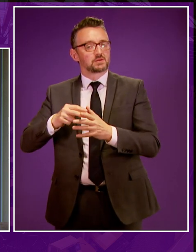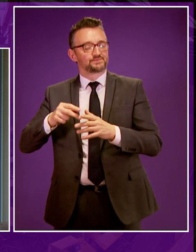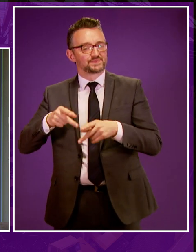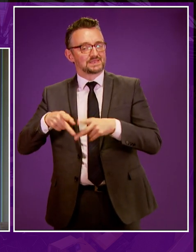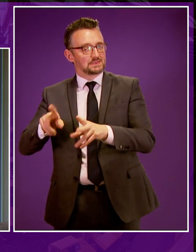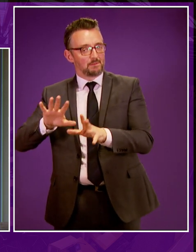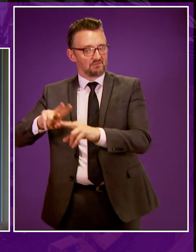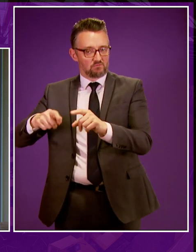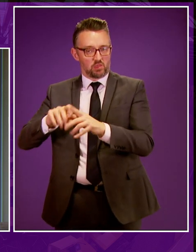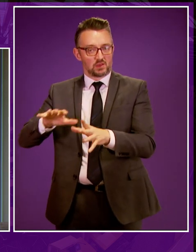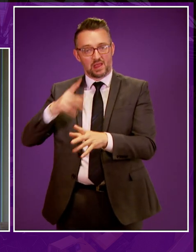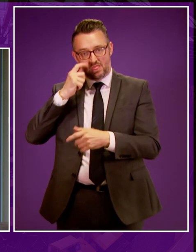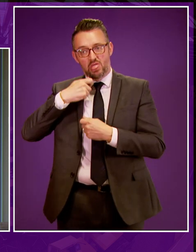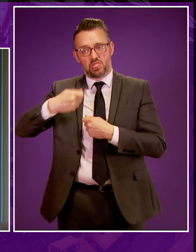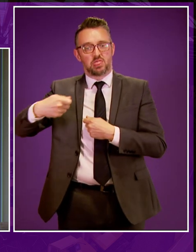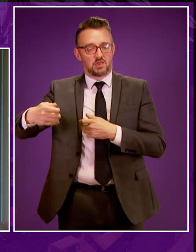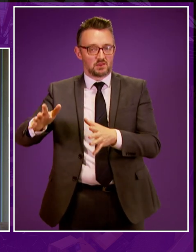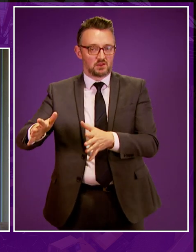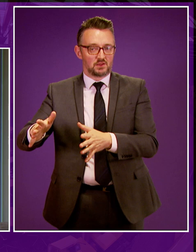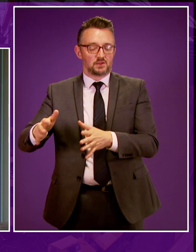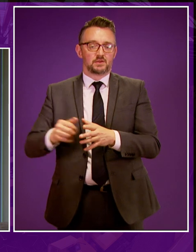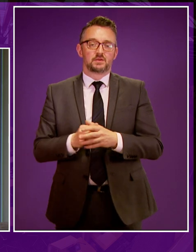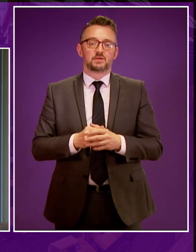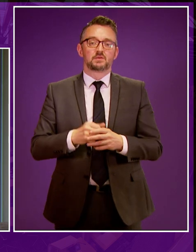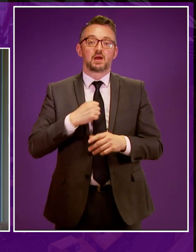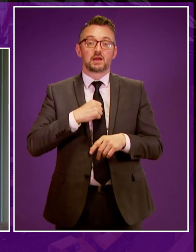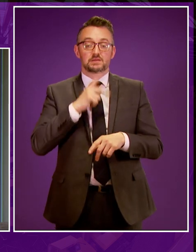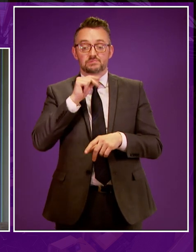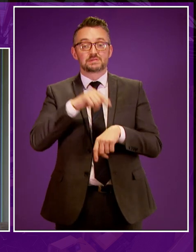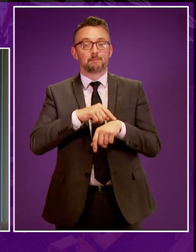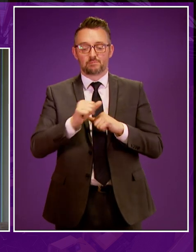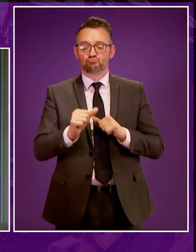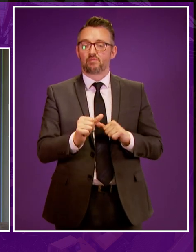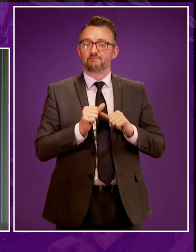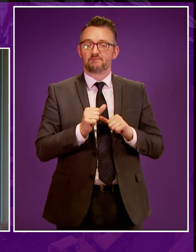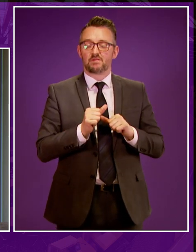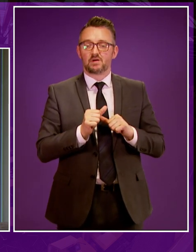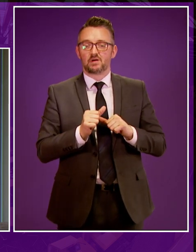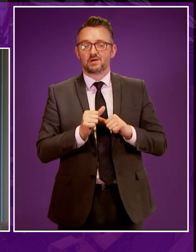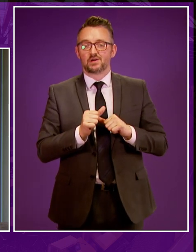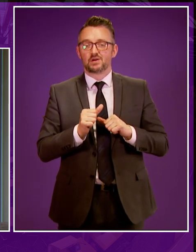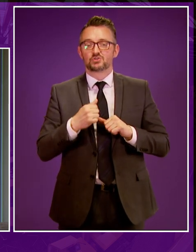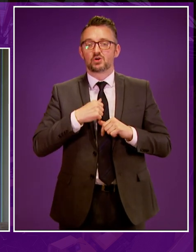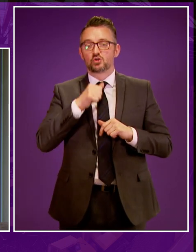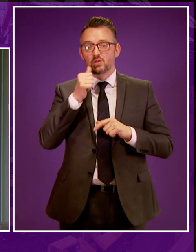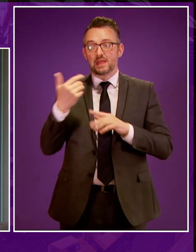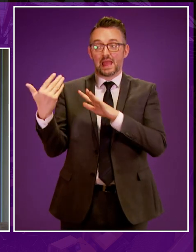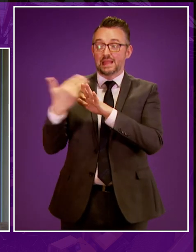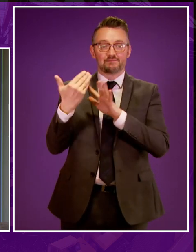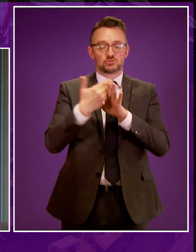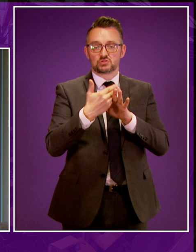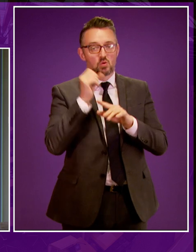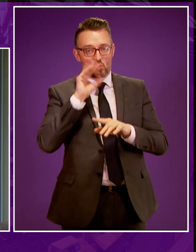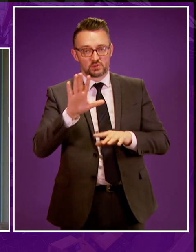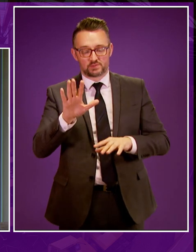Falkirk district today. It could take a while, as my speaking time is short. And for that reason, I will not be taking any interventions either.